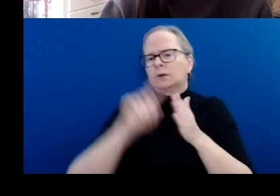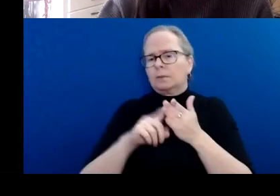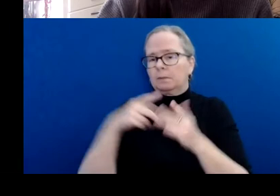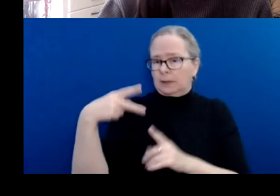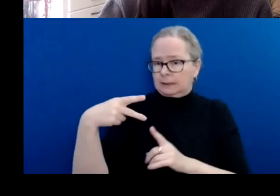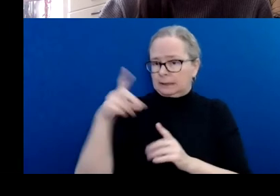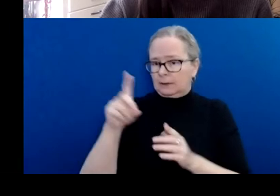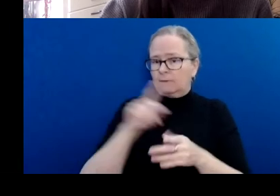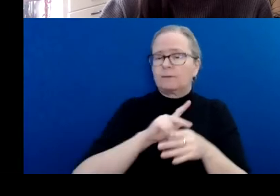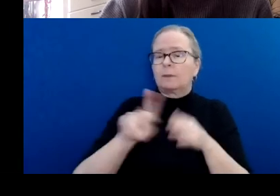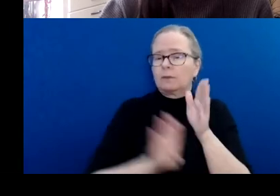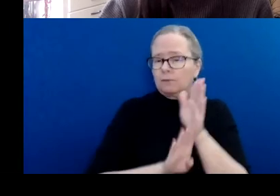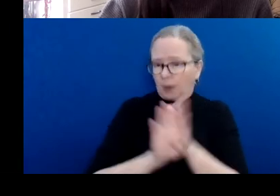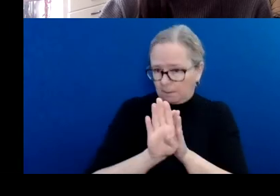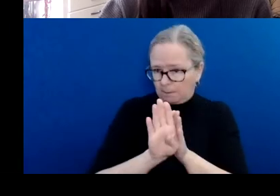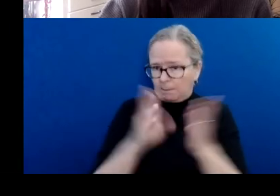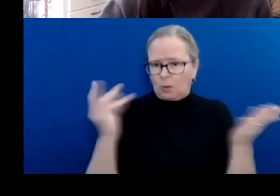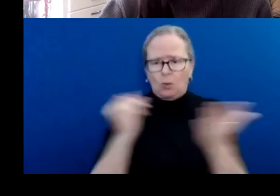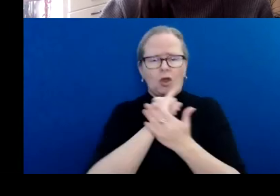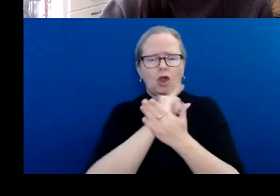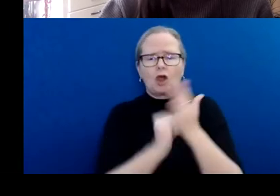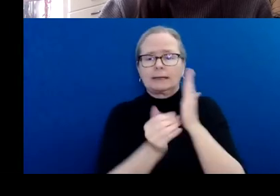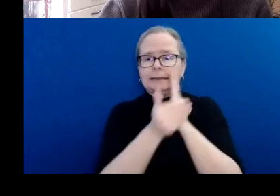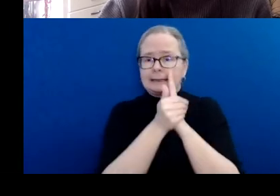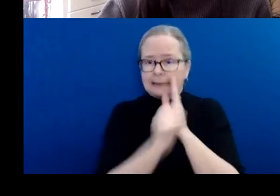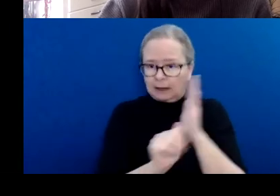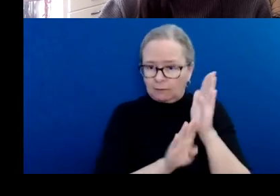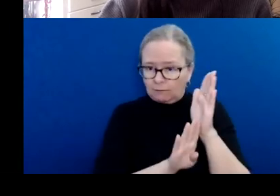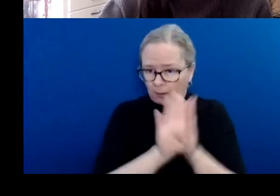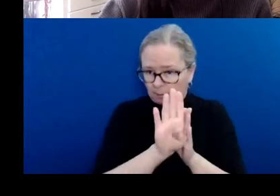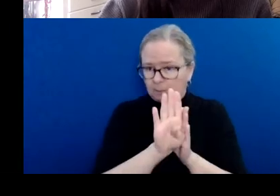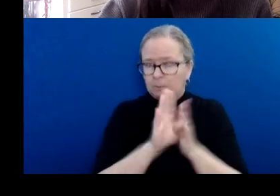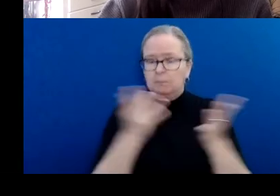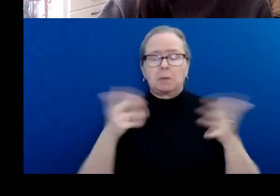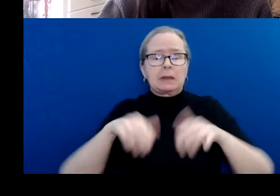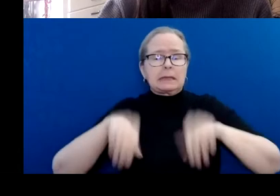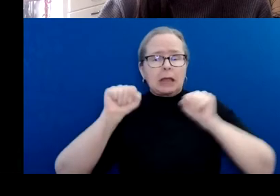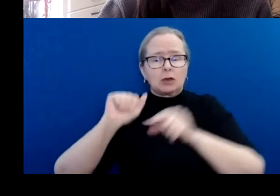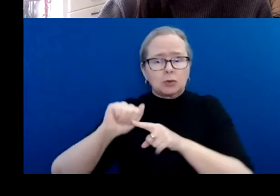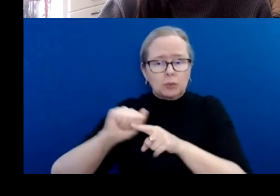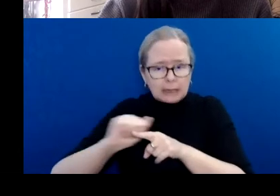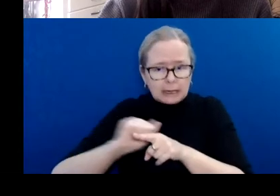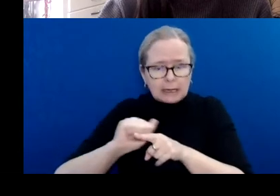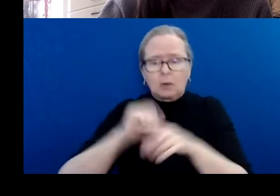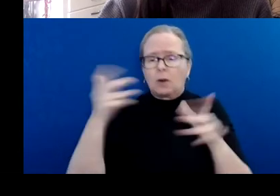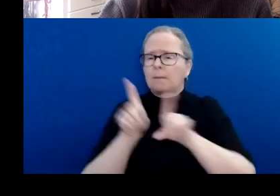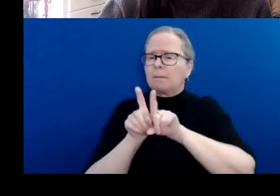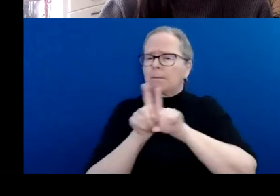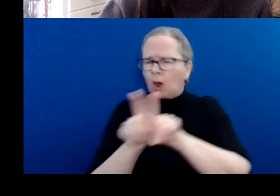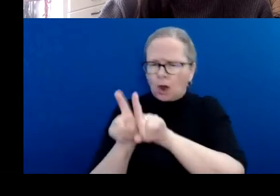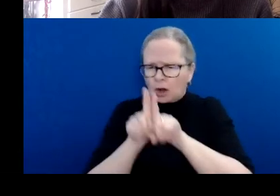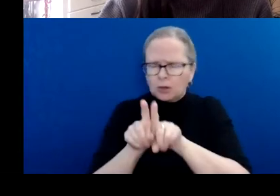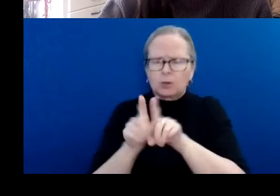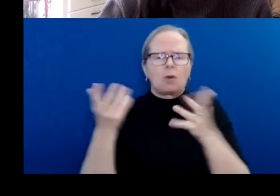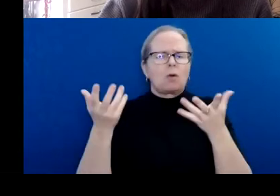through training, mentorship, experimentation, courses, residencies,